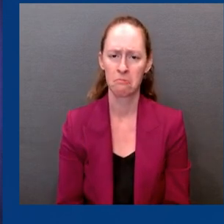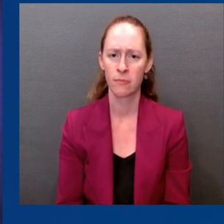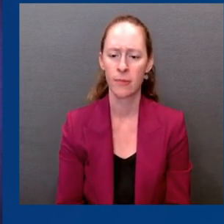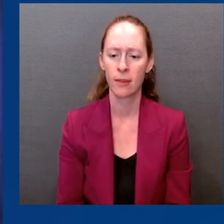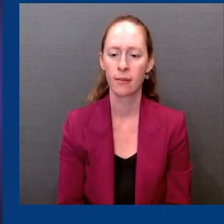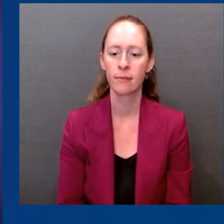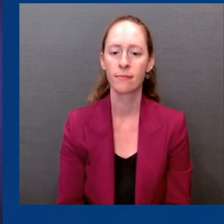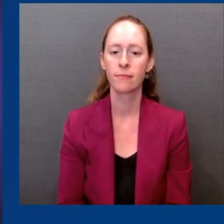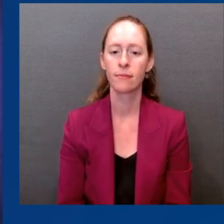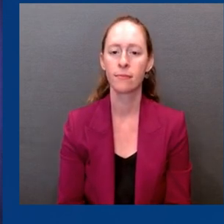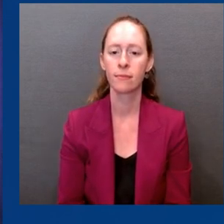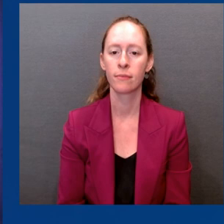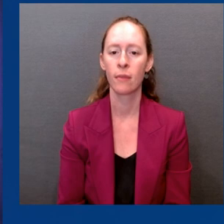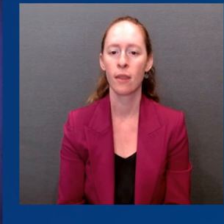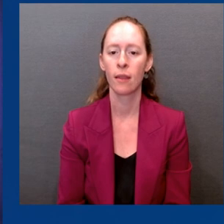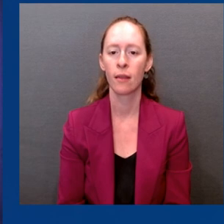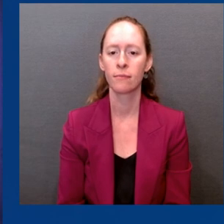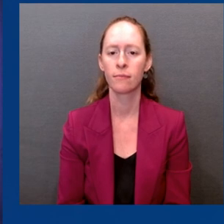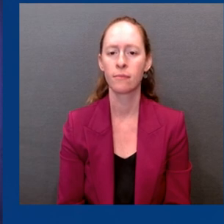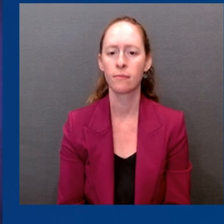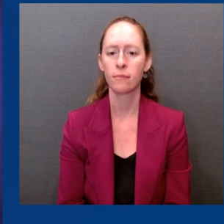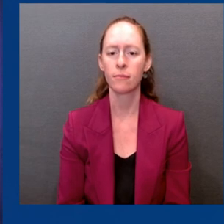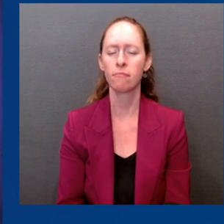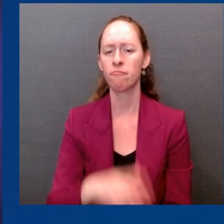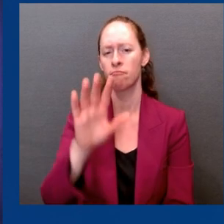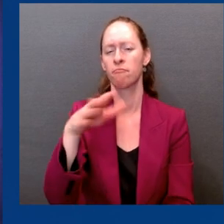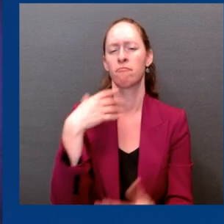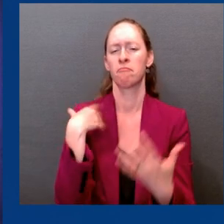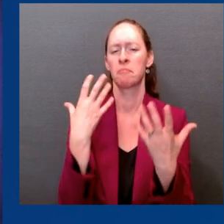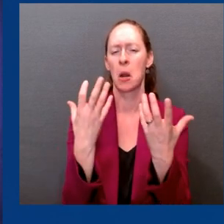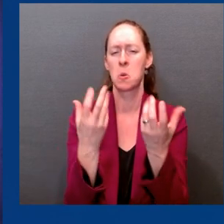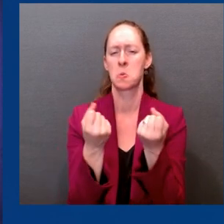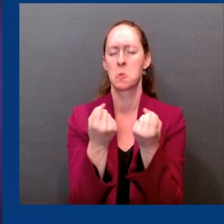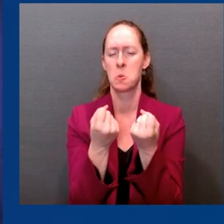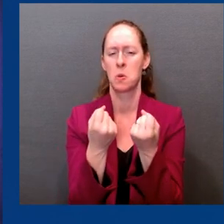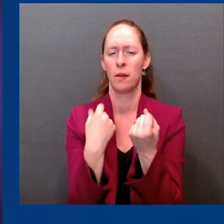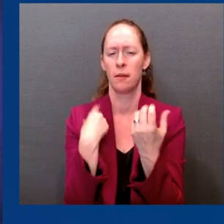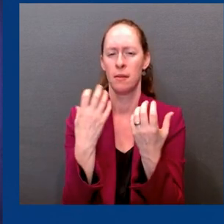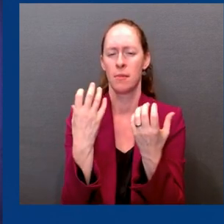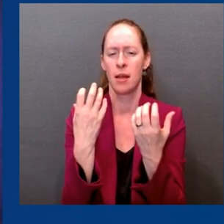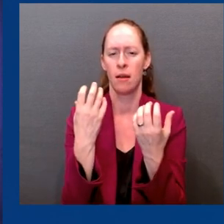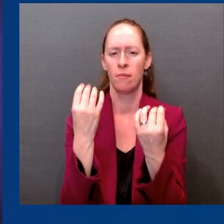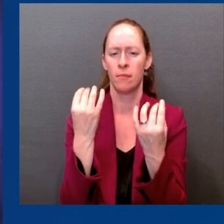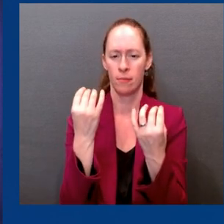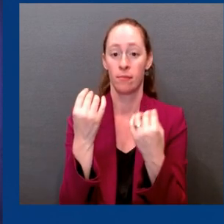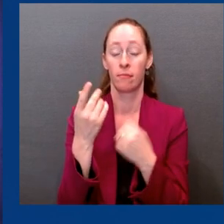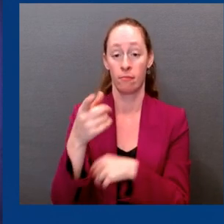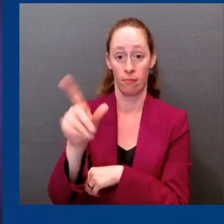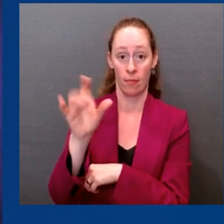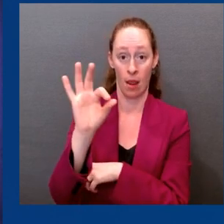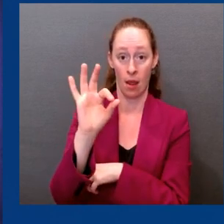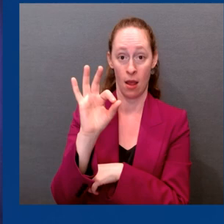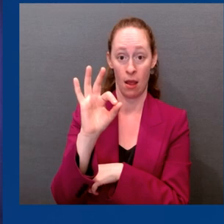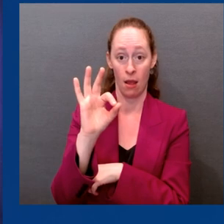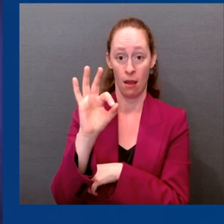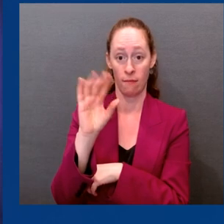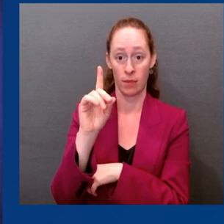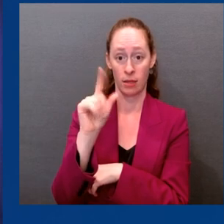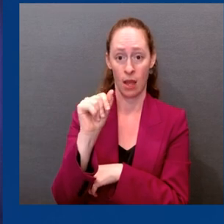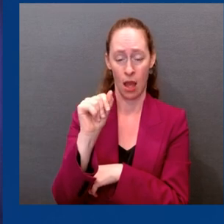FDA, let's just take a step back here. FDA, when it comes to regulatory agencies, is the gold standard in the world. And